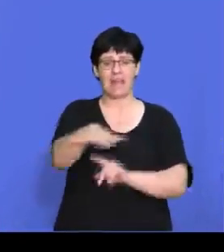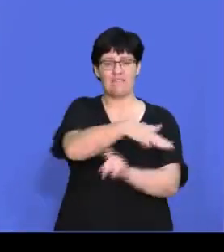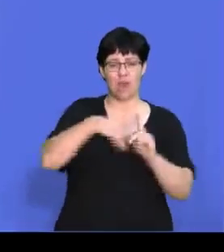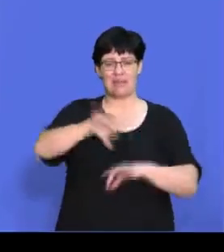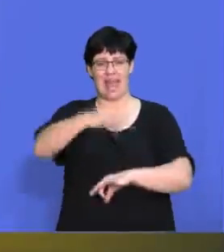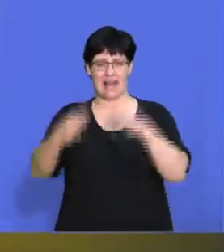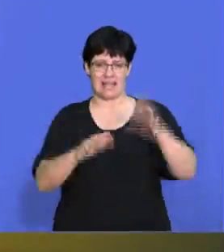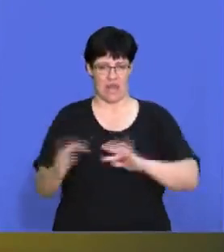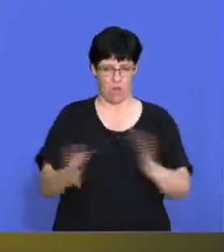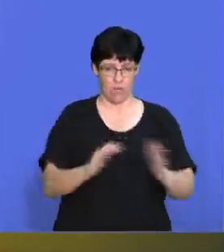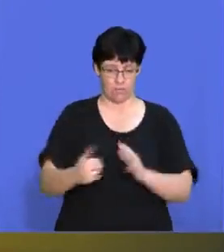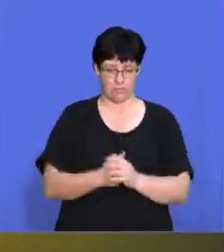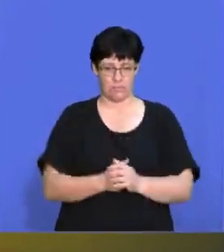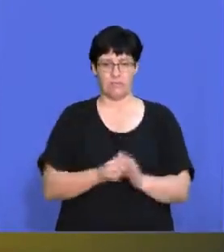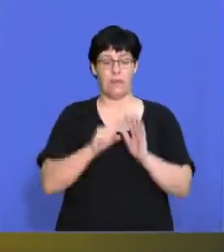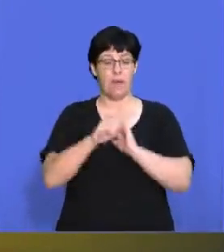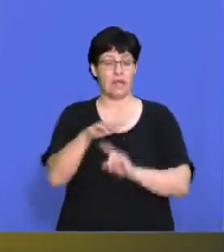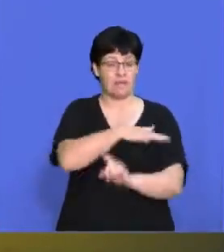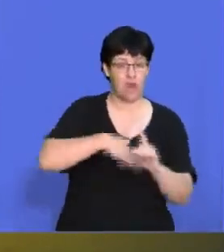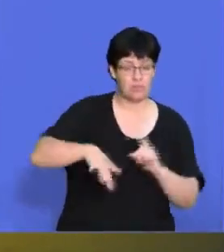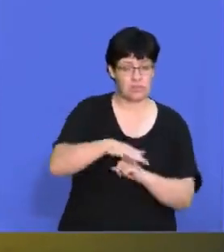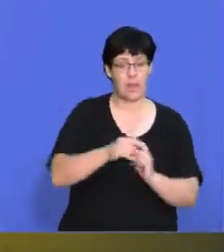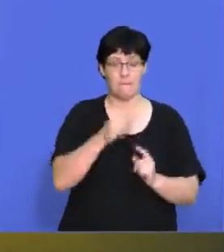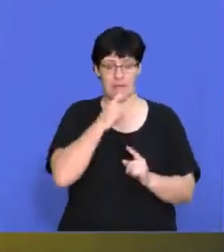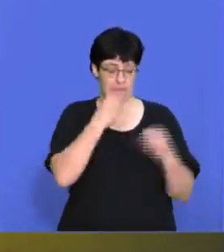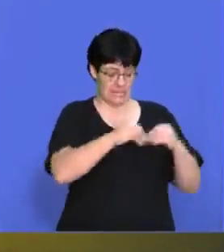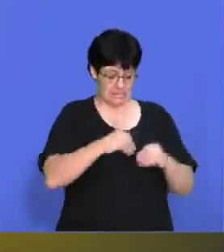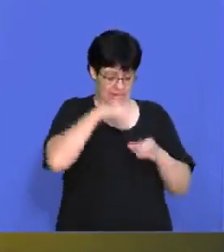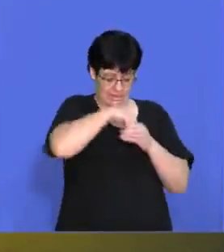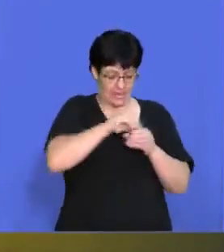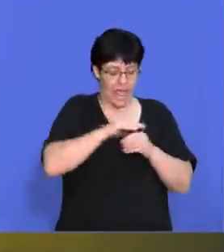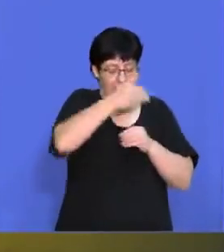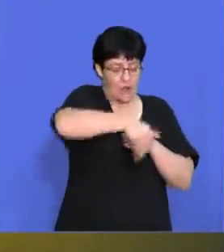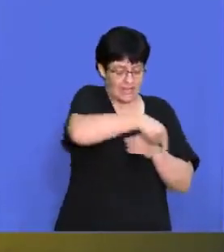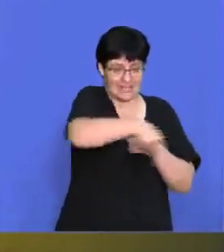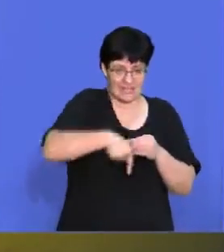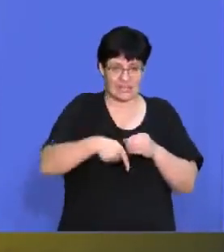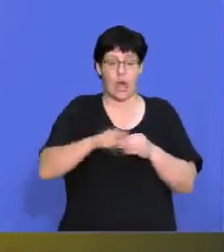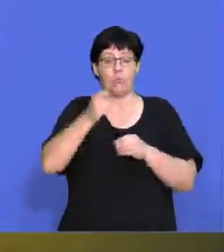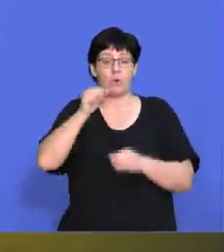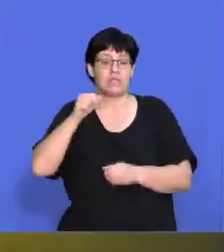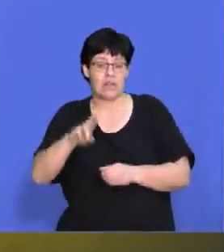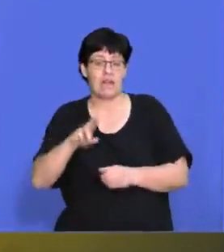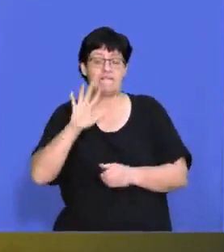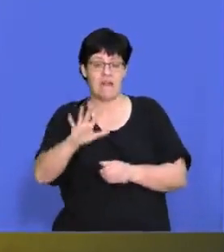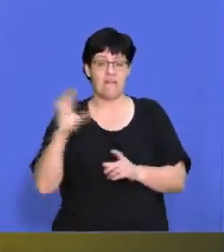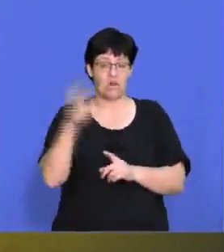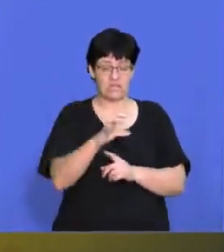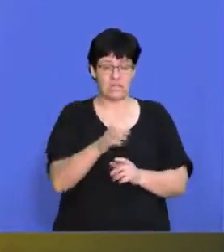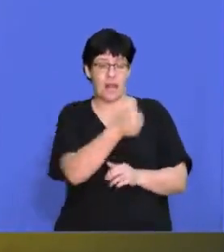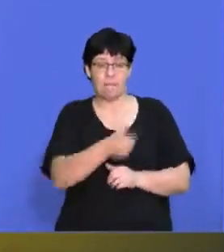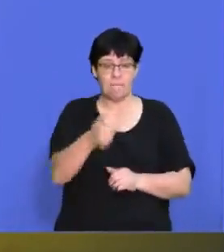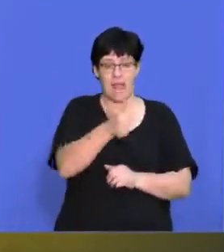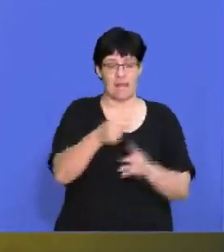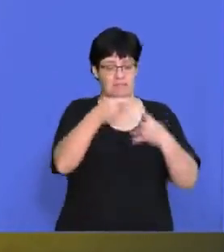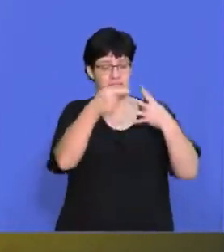environment, the environment just outside of the business. Porter's Fire Forces has to do with the main elements of the market environment. We're